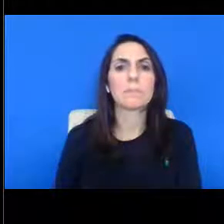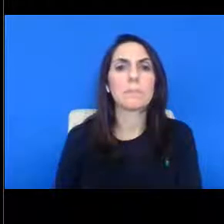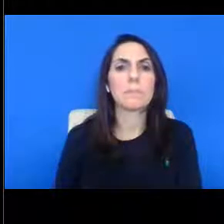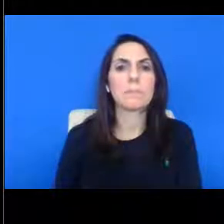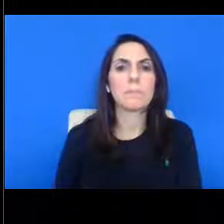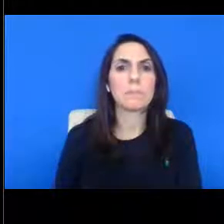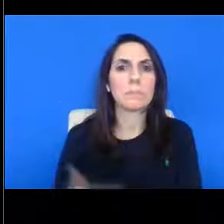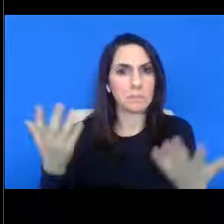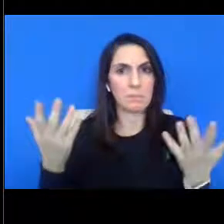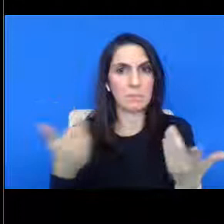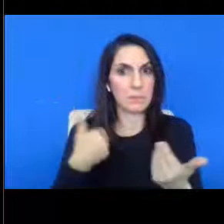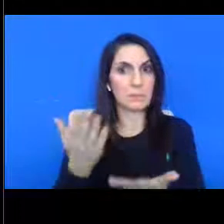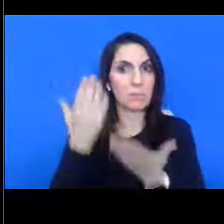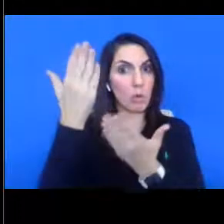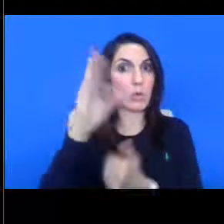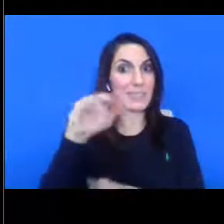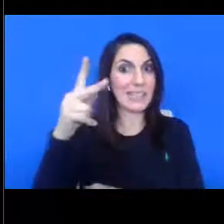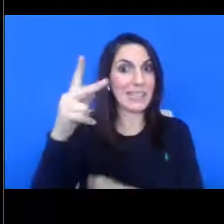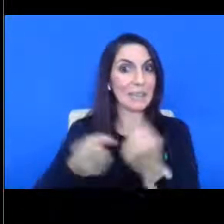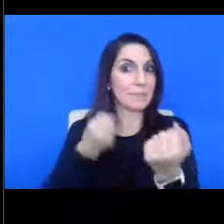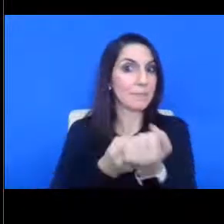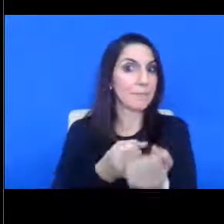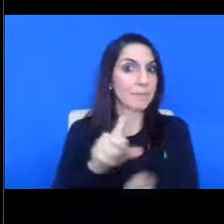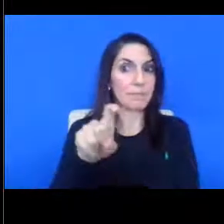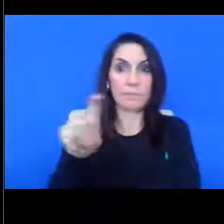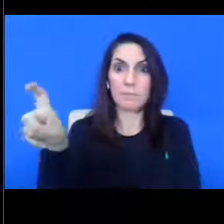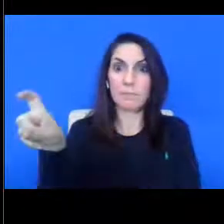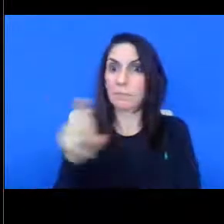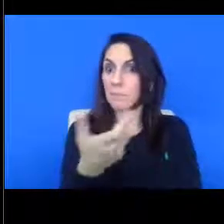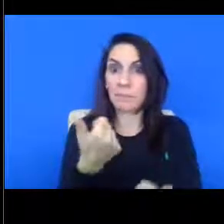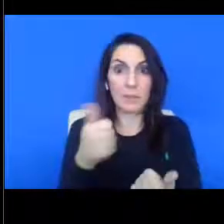And so we have a motion in a second. Is there any further discussion?